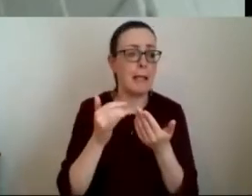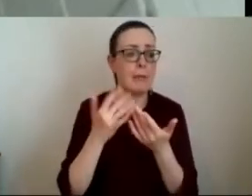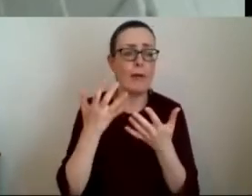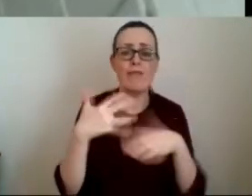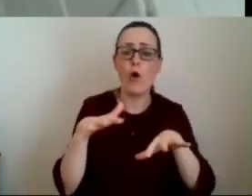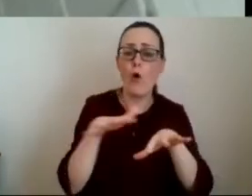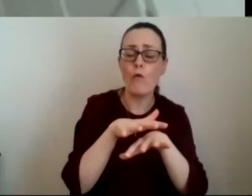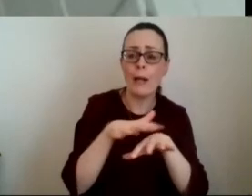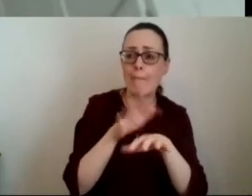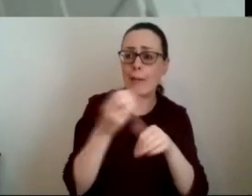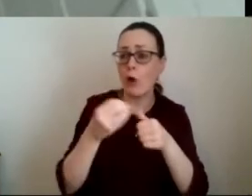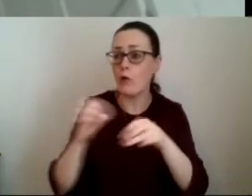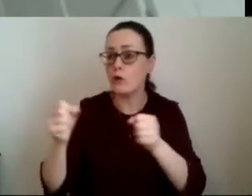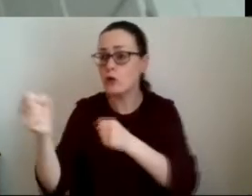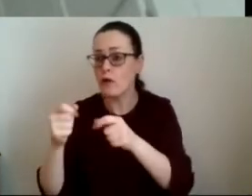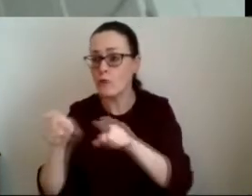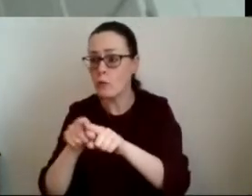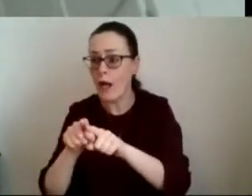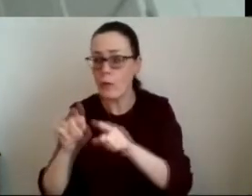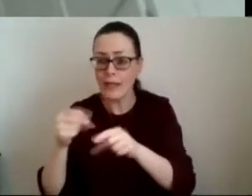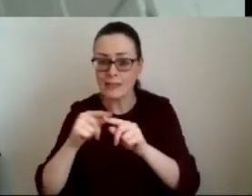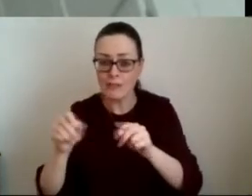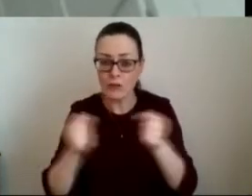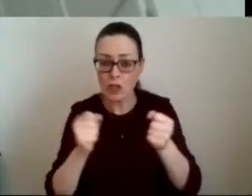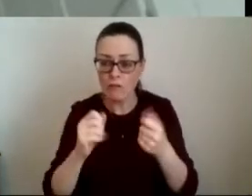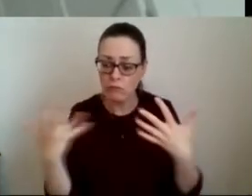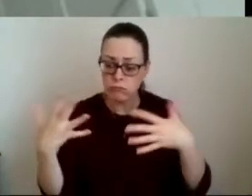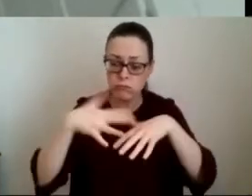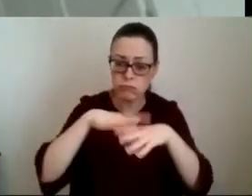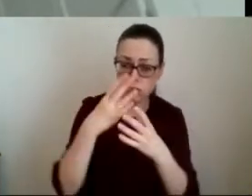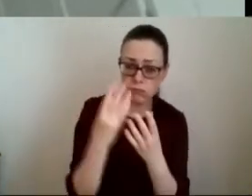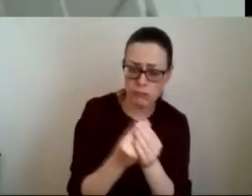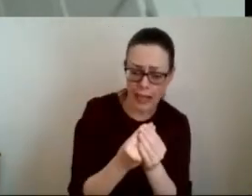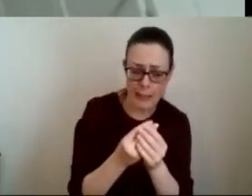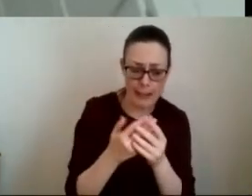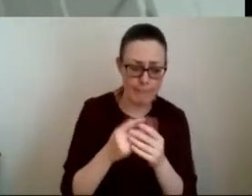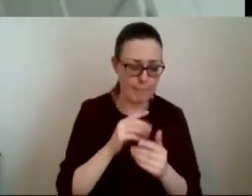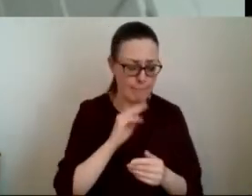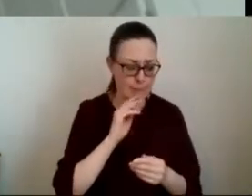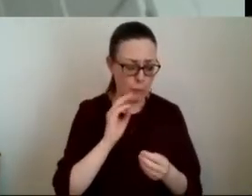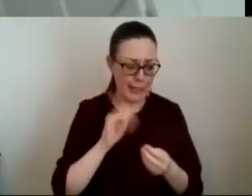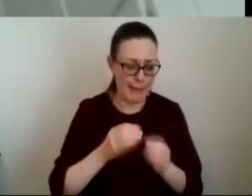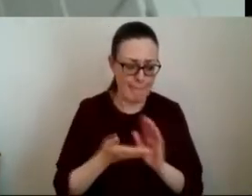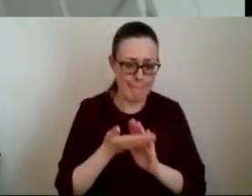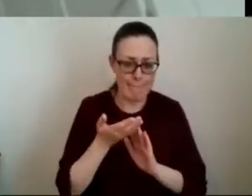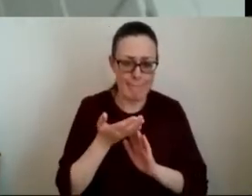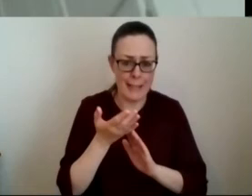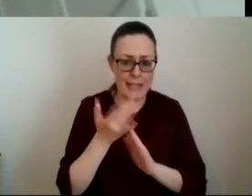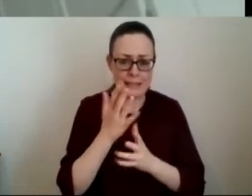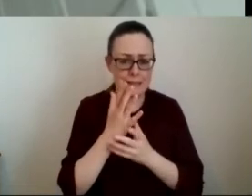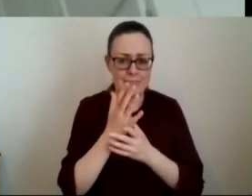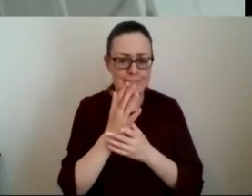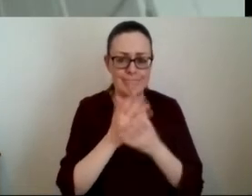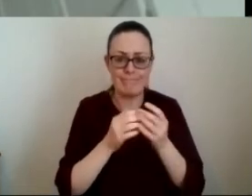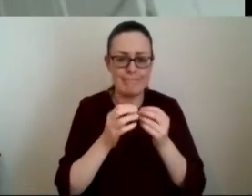a couple of services in together and then to try and build um a a return a decent return on that investment